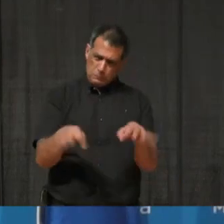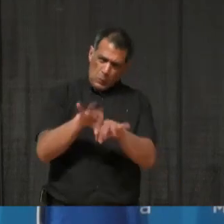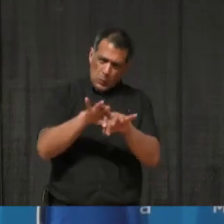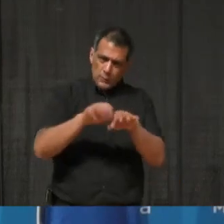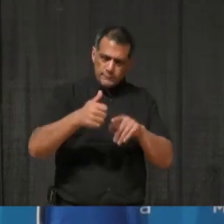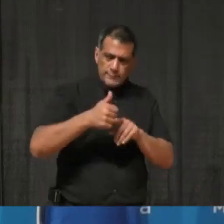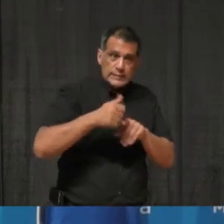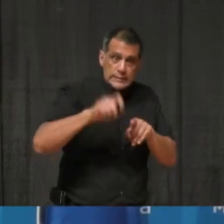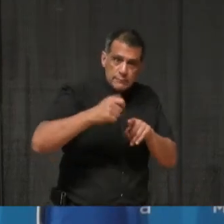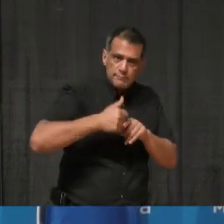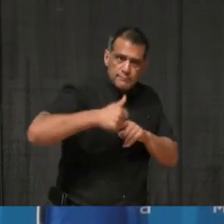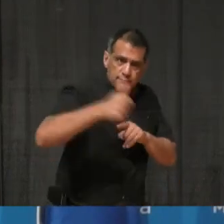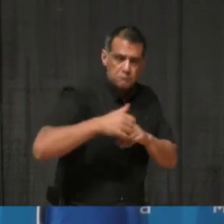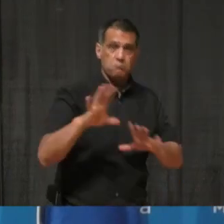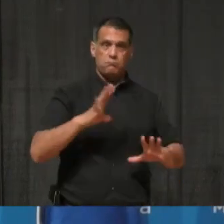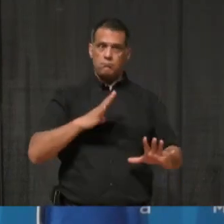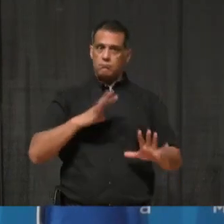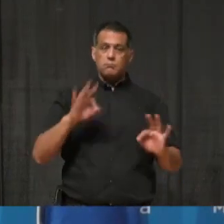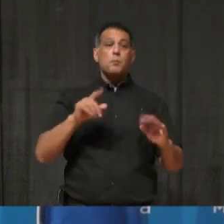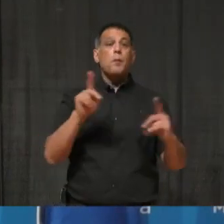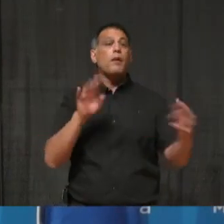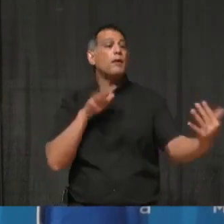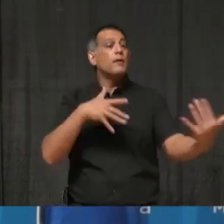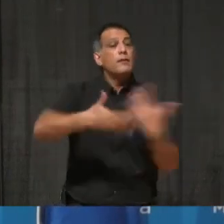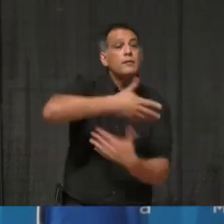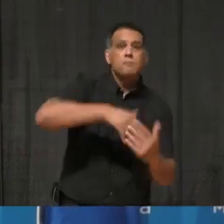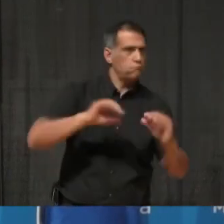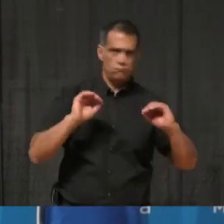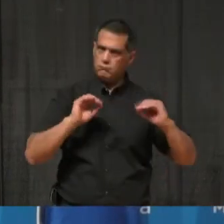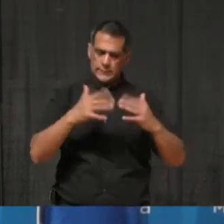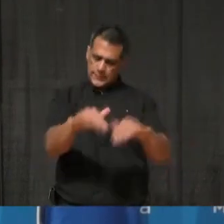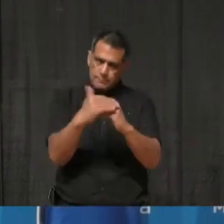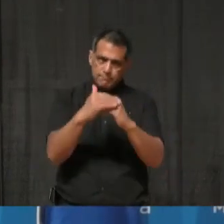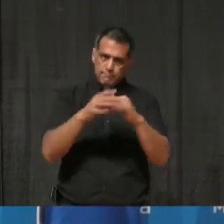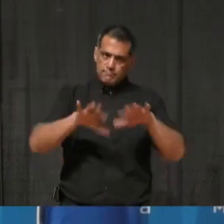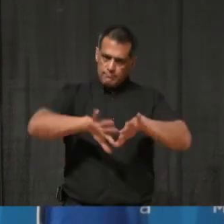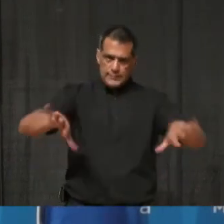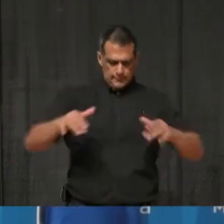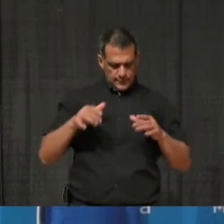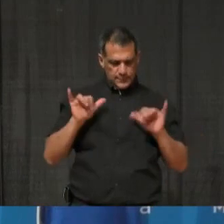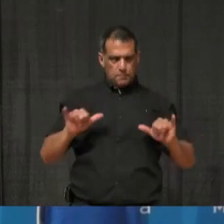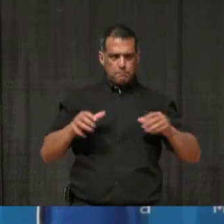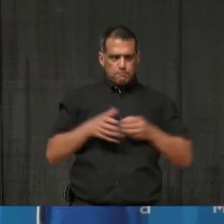limit close in-person contact to just the immediate household.